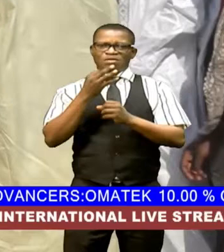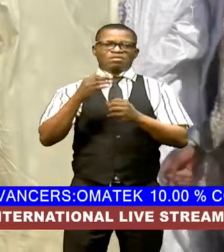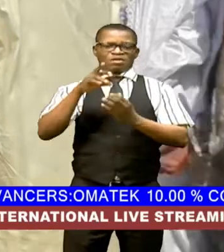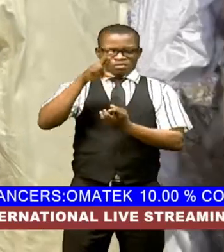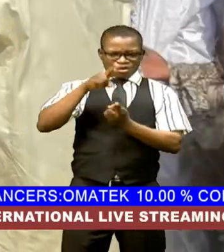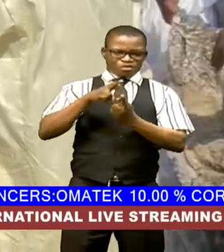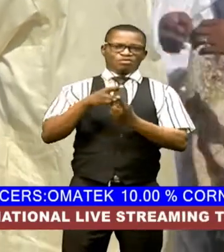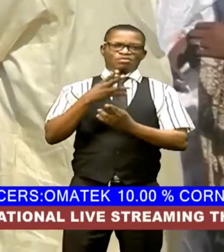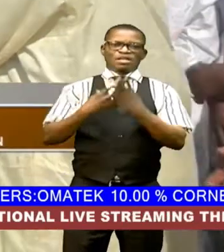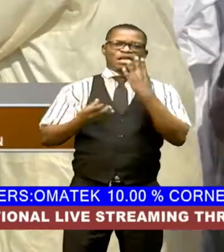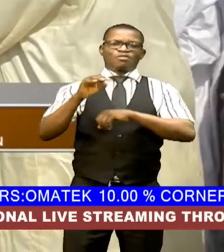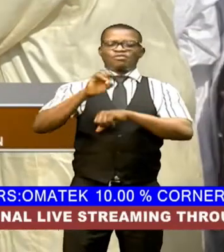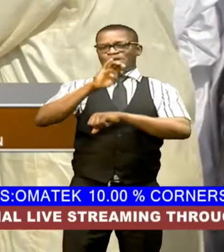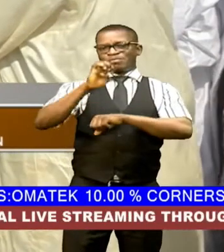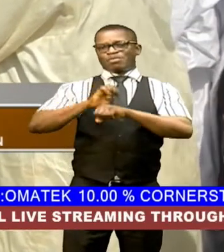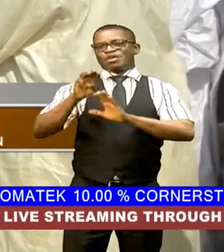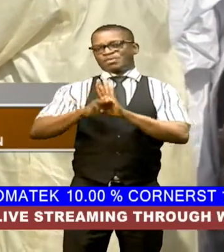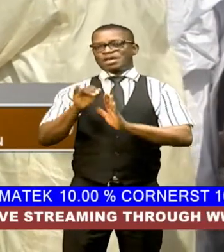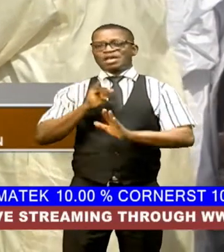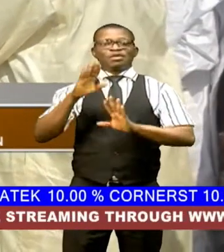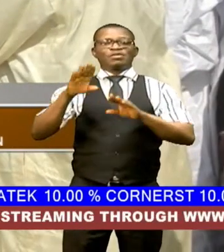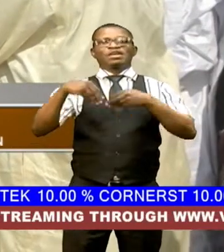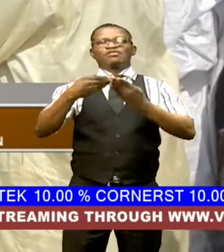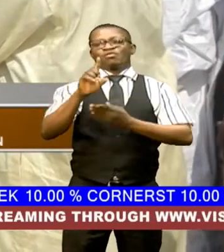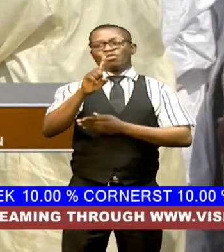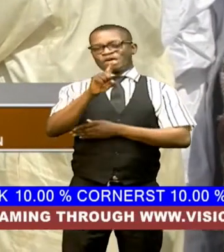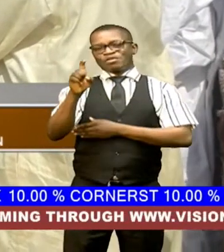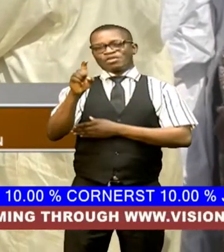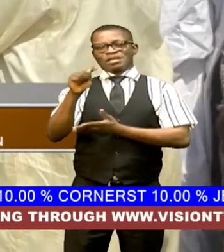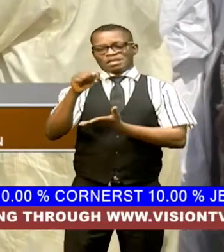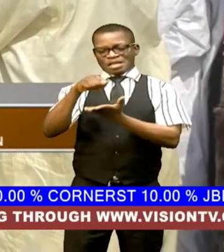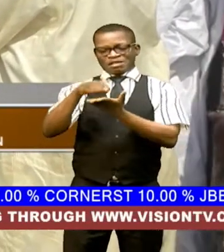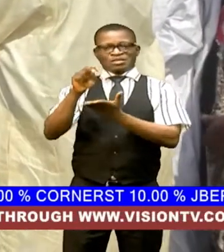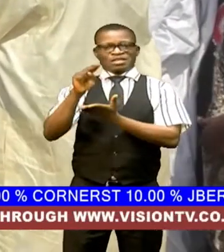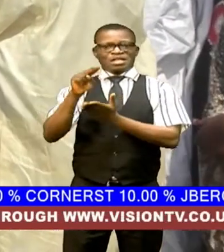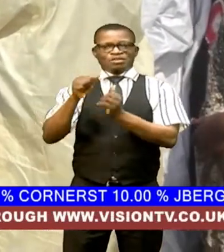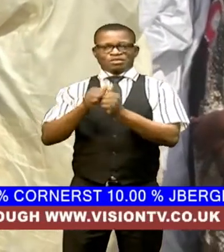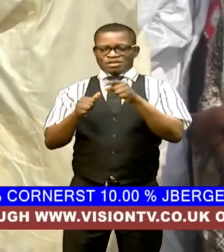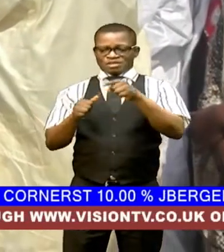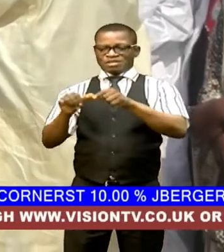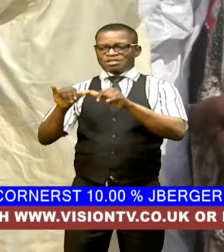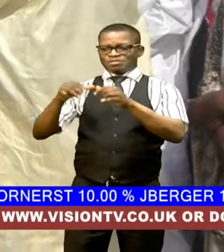so i'm going to give you 100 000 000 flow this machine